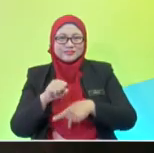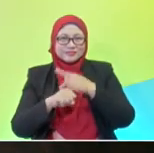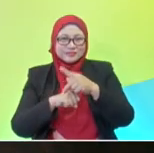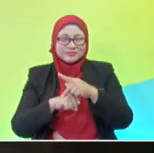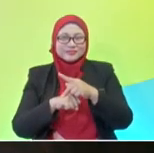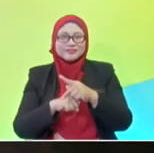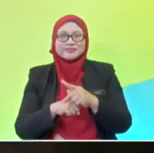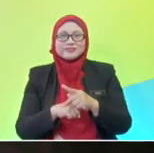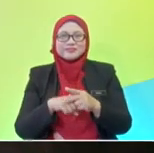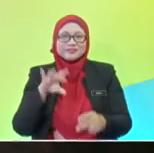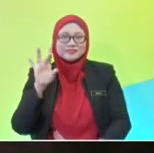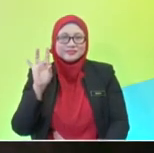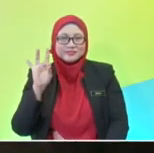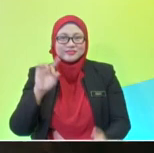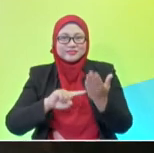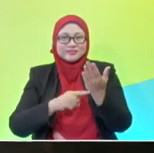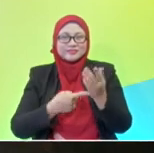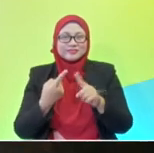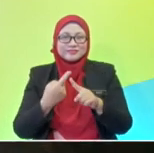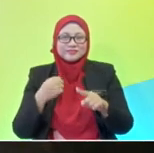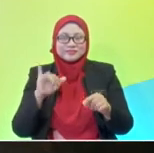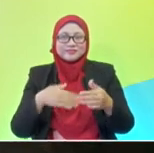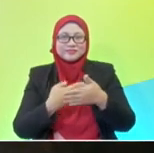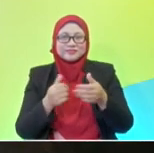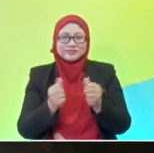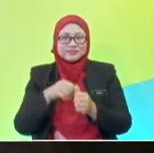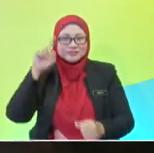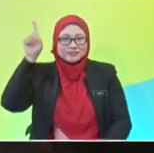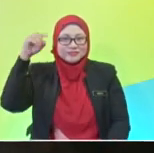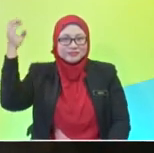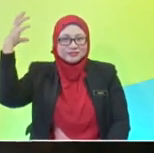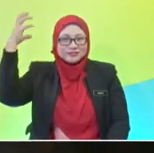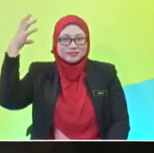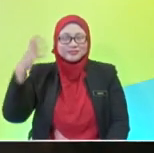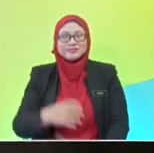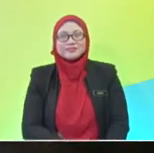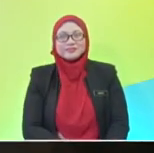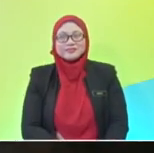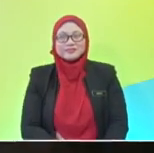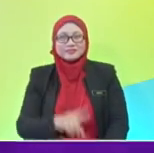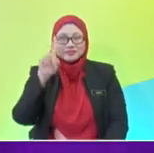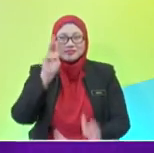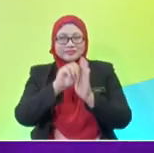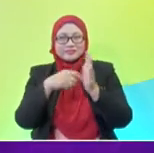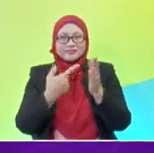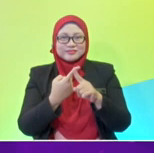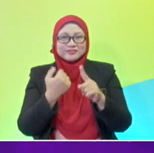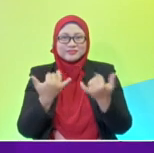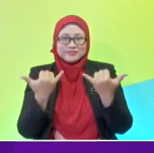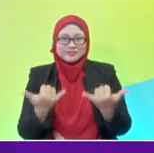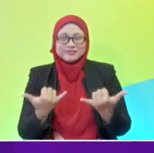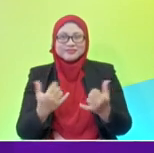planet from the sun. Ah, okay, Madam Ina. Okay, guys, you have one minute from now. Let's go, start writing. Aha,